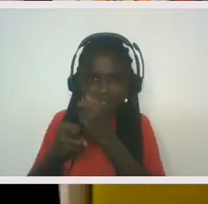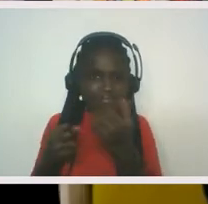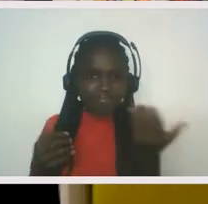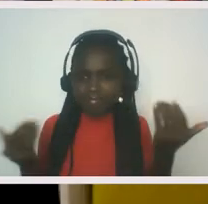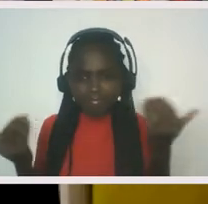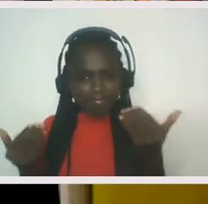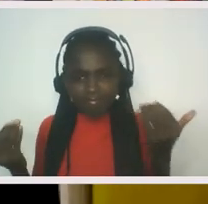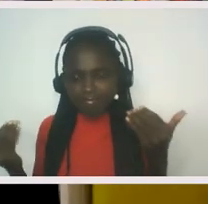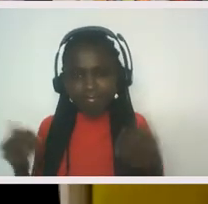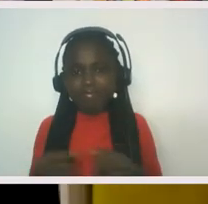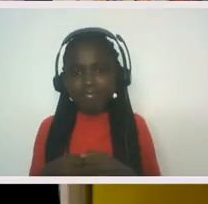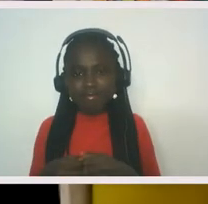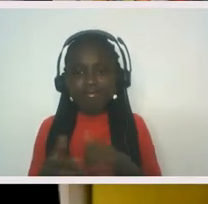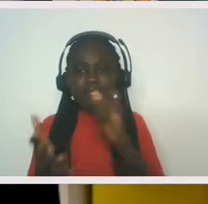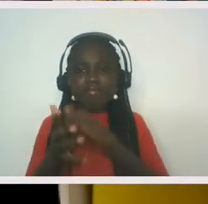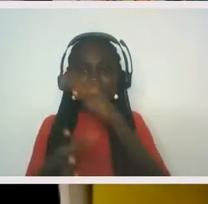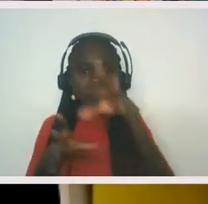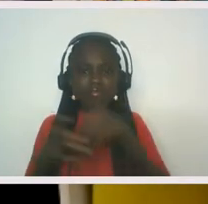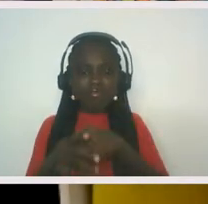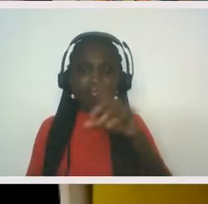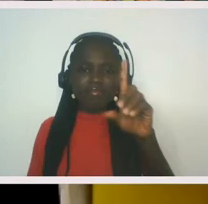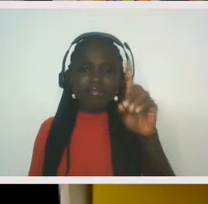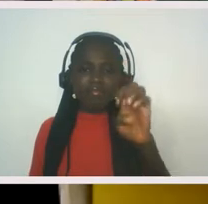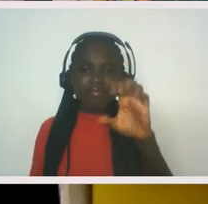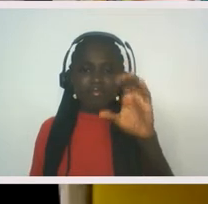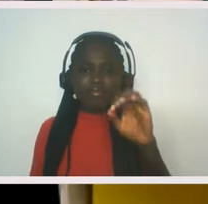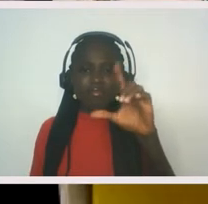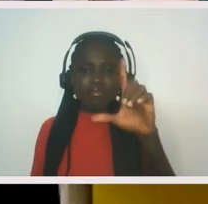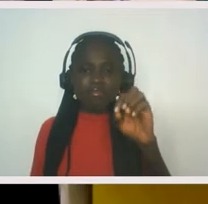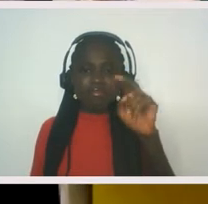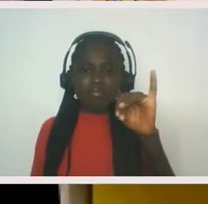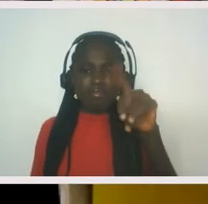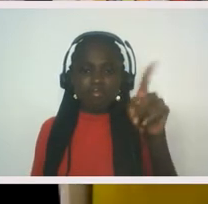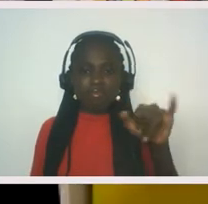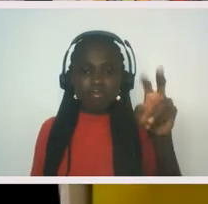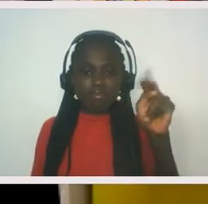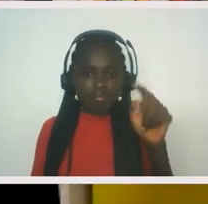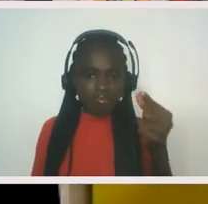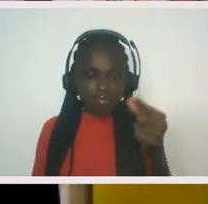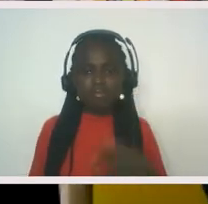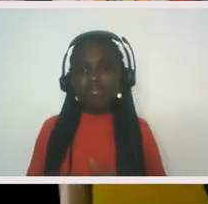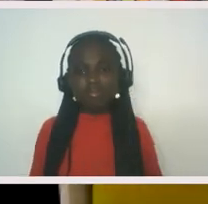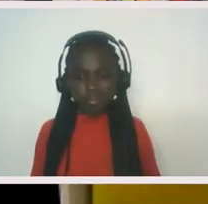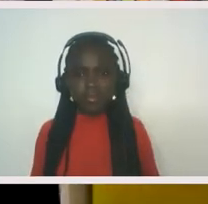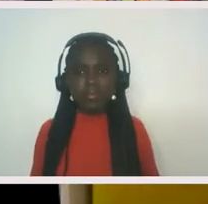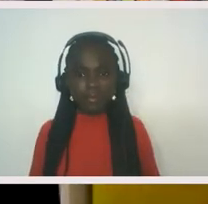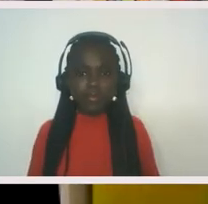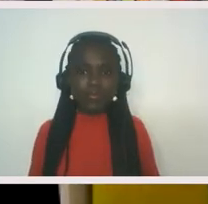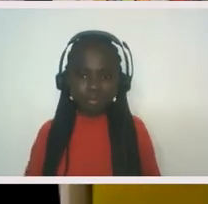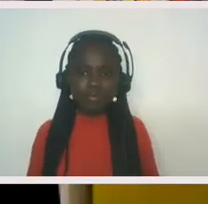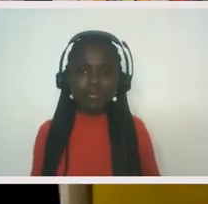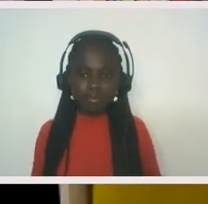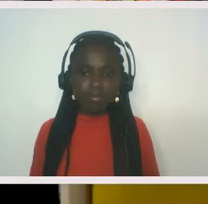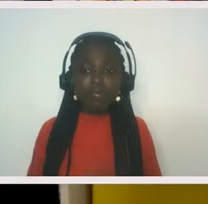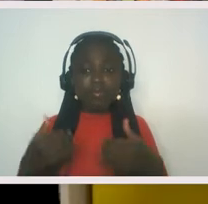And this is decolonizing. It's not just like this theory that happens that it sounds great. It's more than that. And you, there's